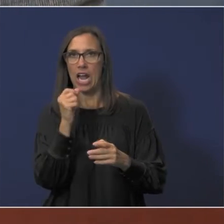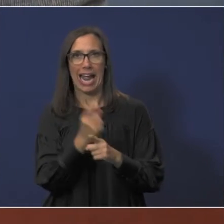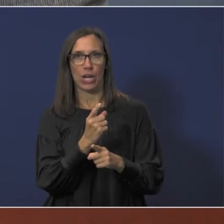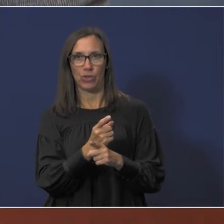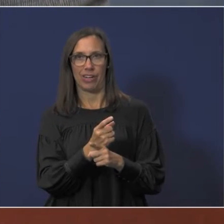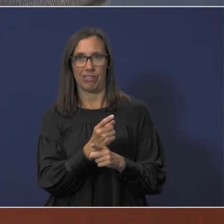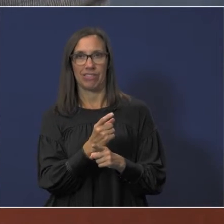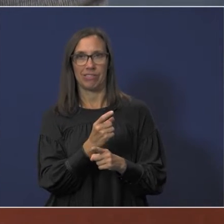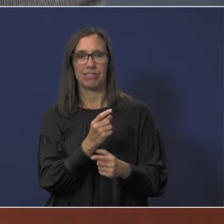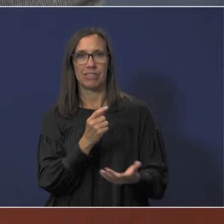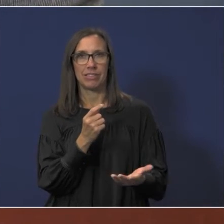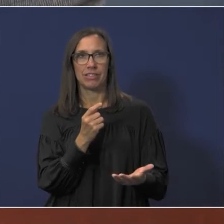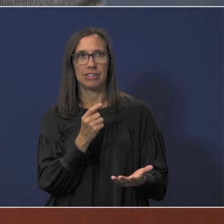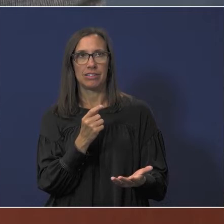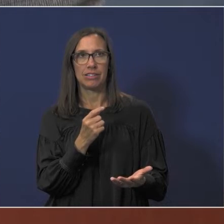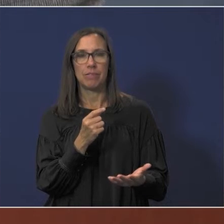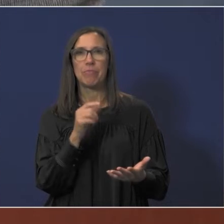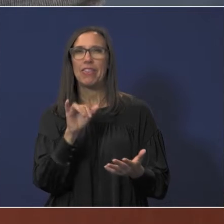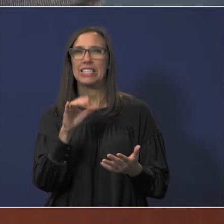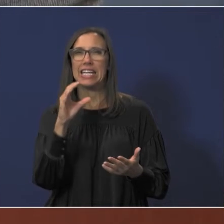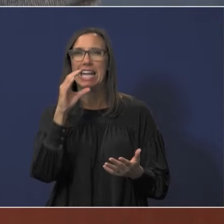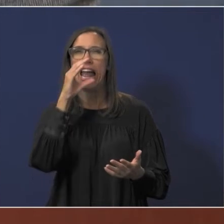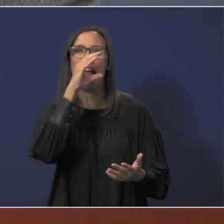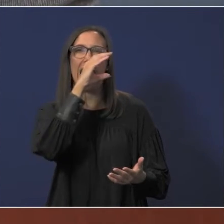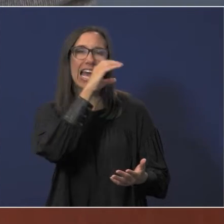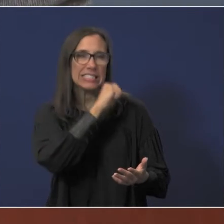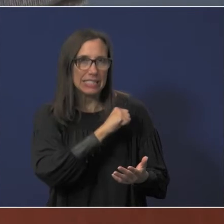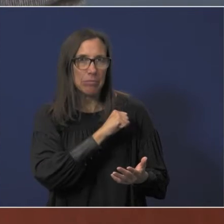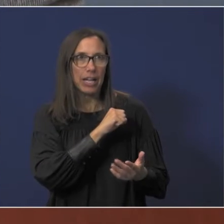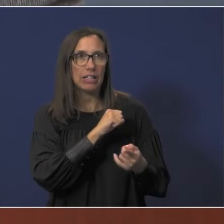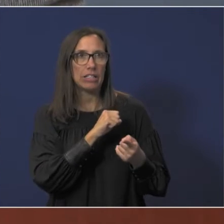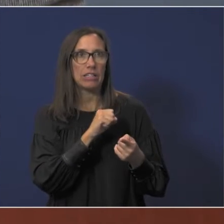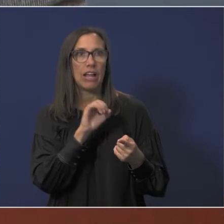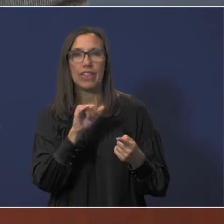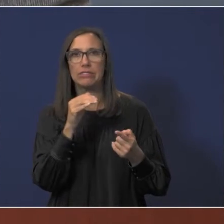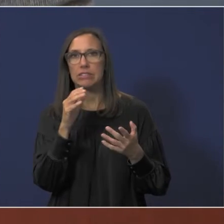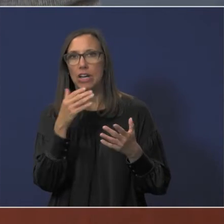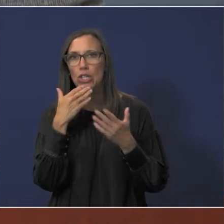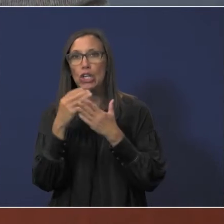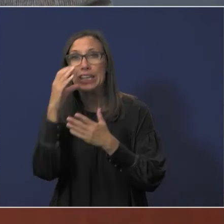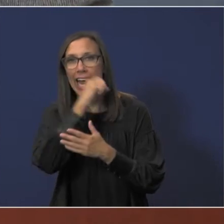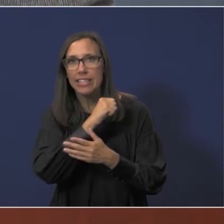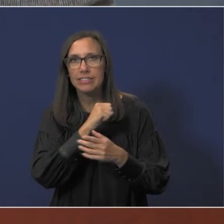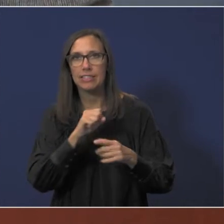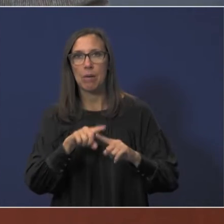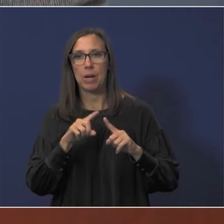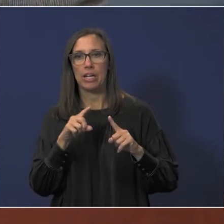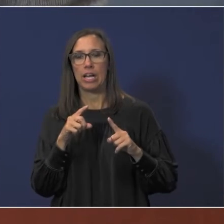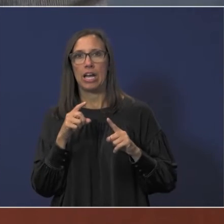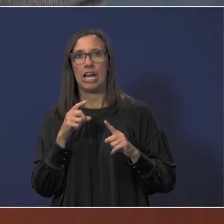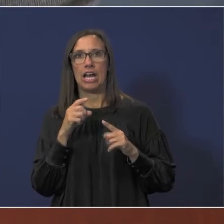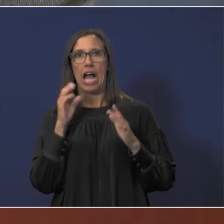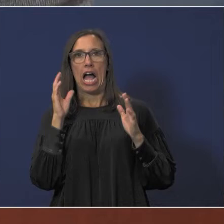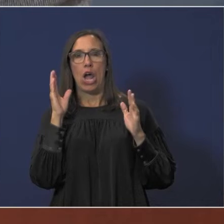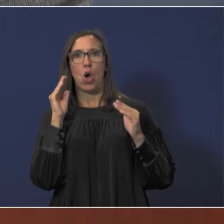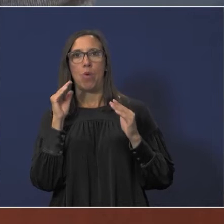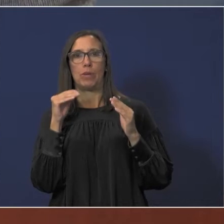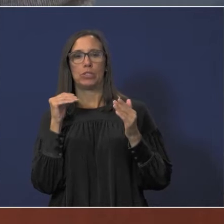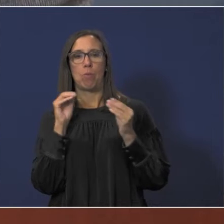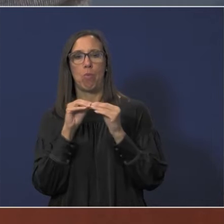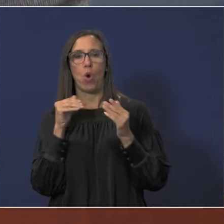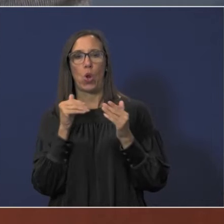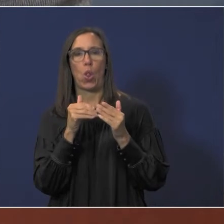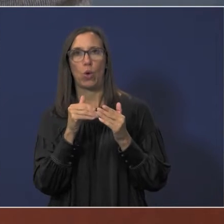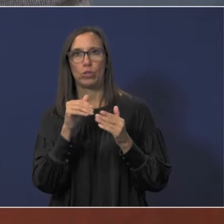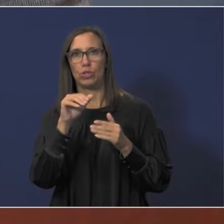it's uh an estimate or for lack of a better word a guess but we we hope it's closer to an estimate that it is to a